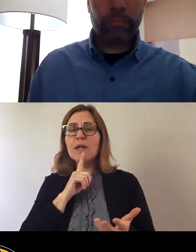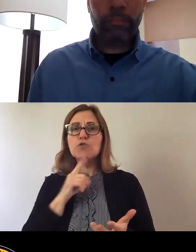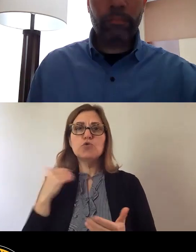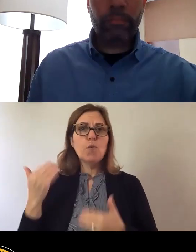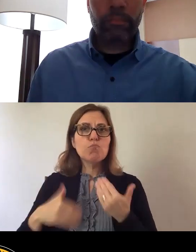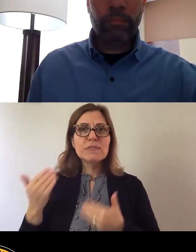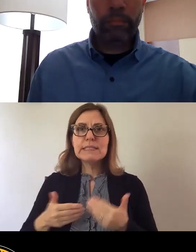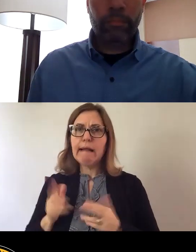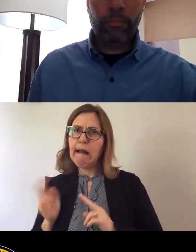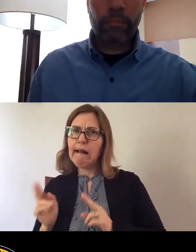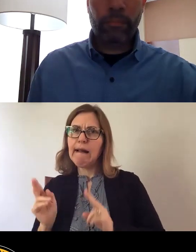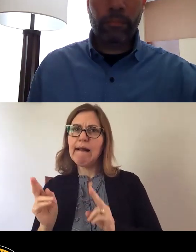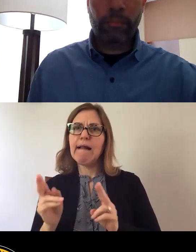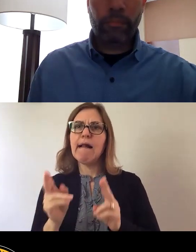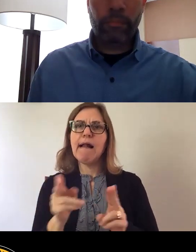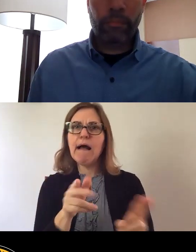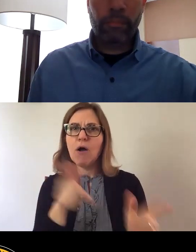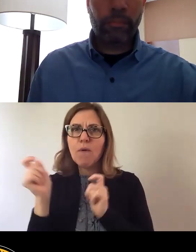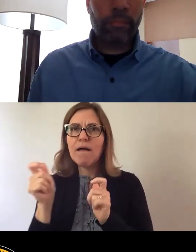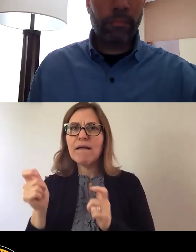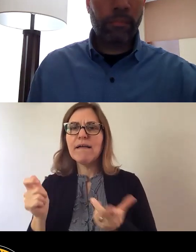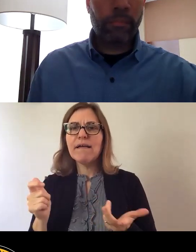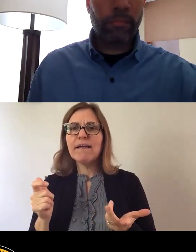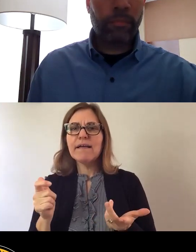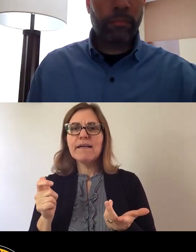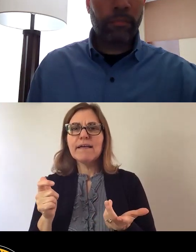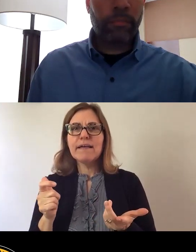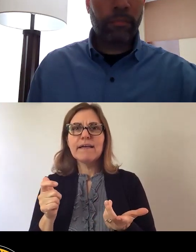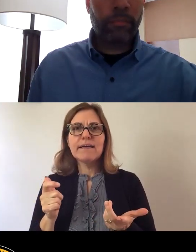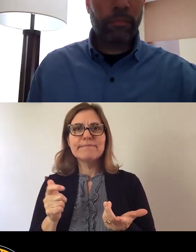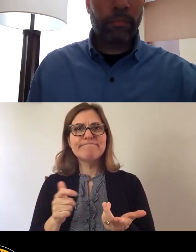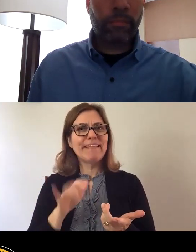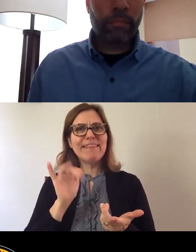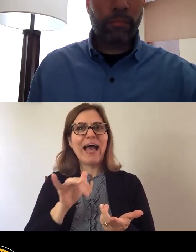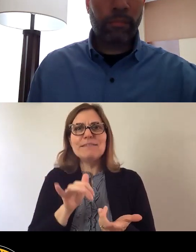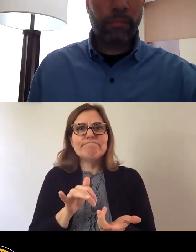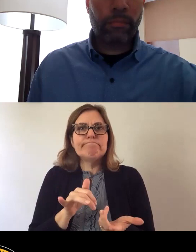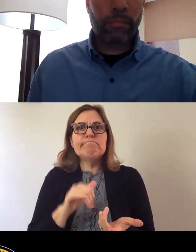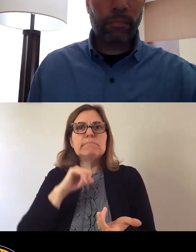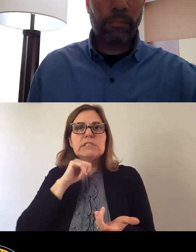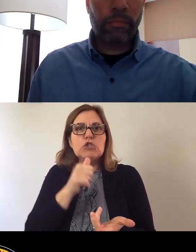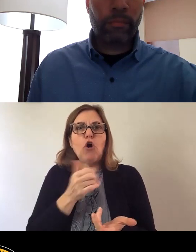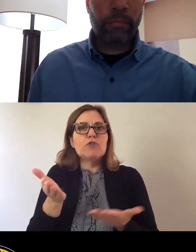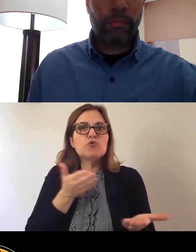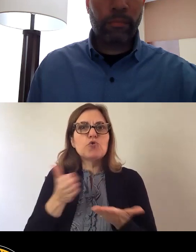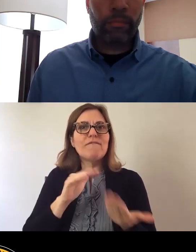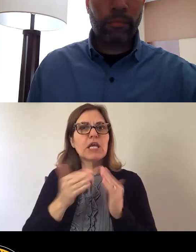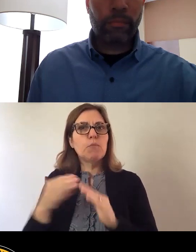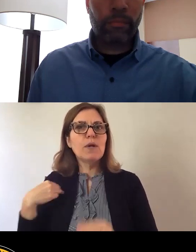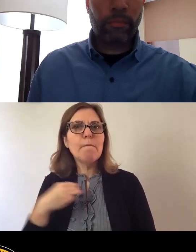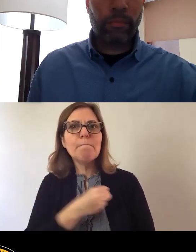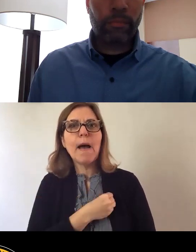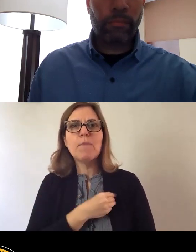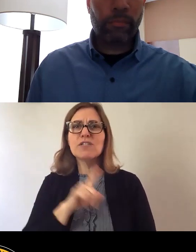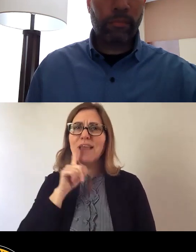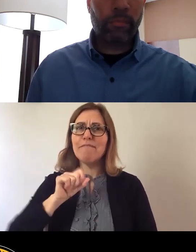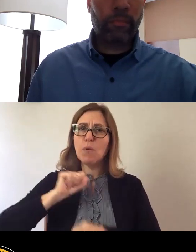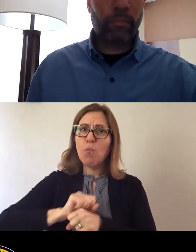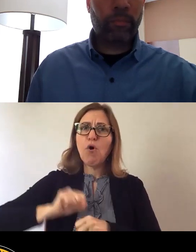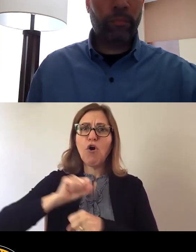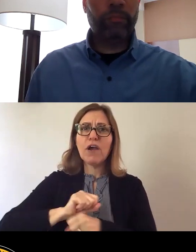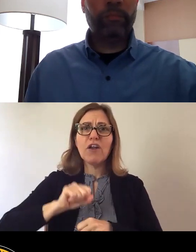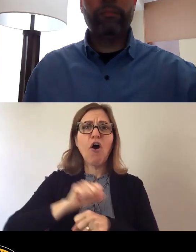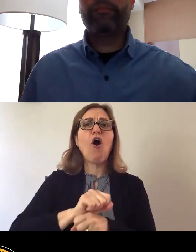just proceeding at warp speed would be a disservice to those of our community members who have been working hard in our farms and